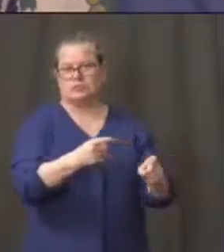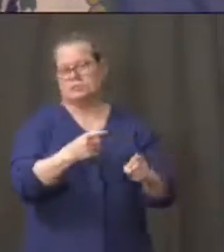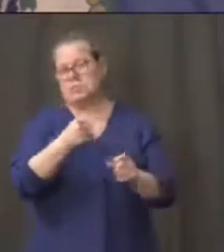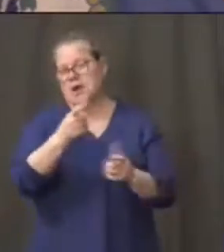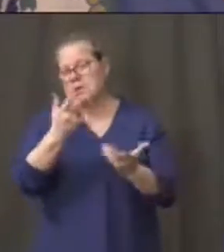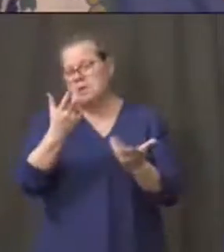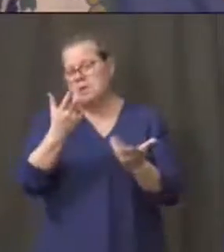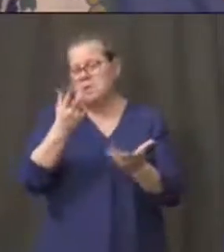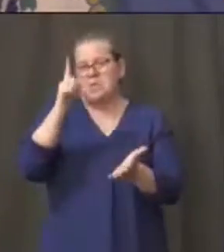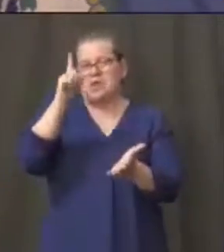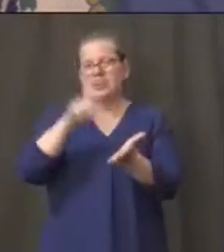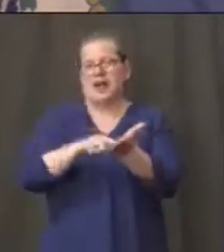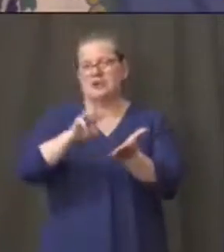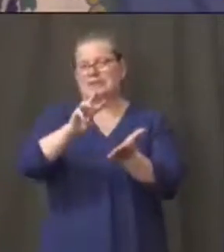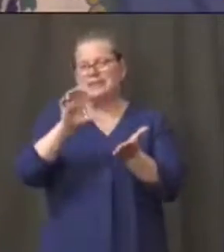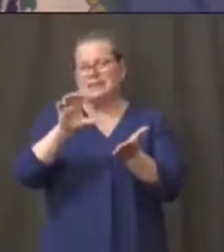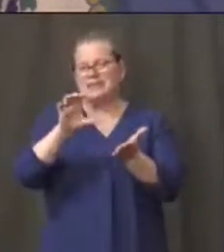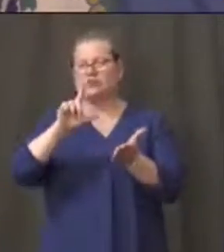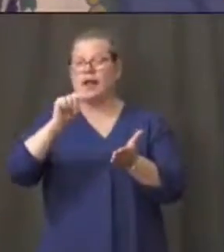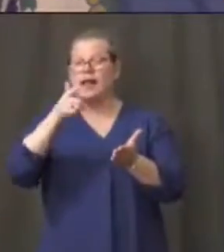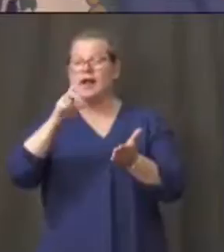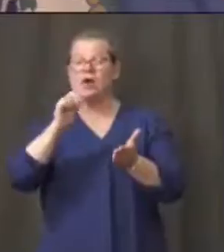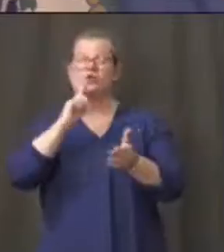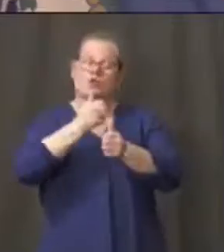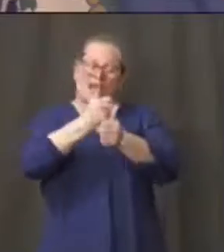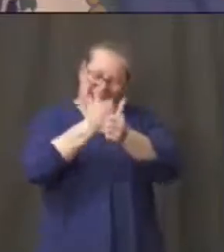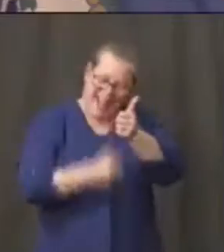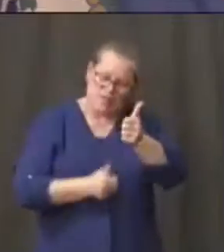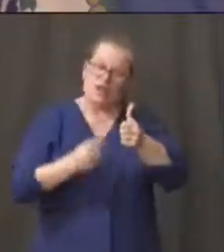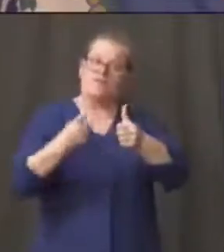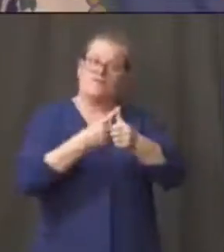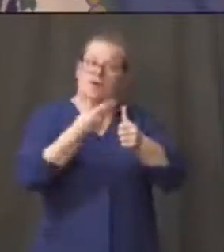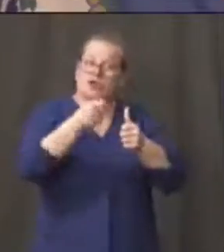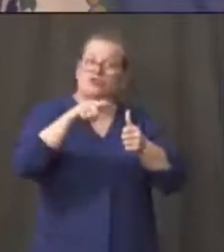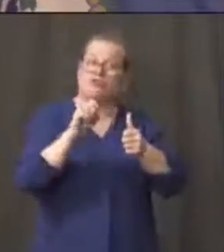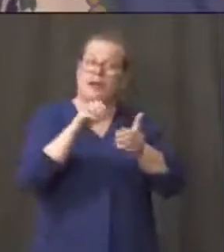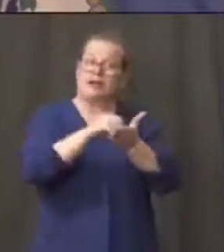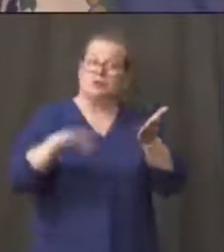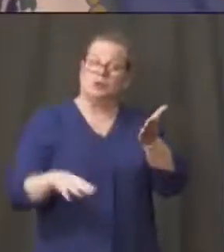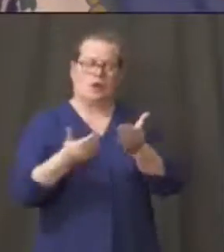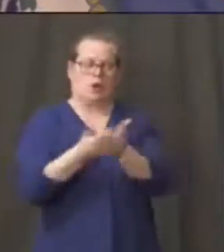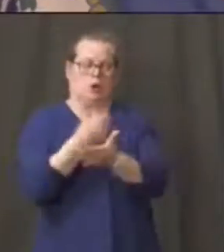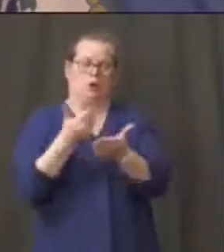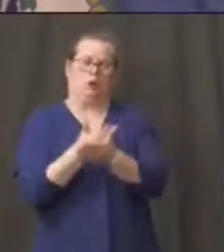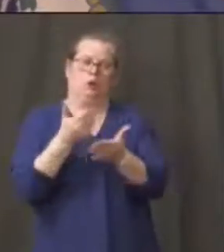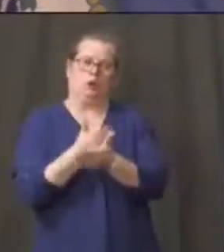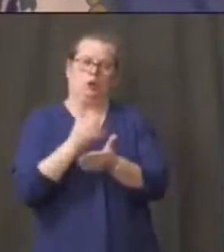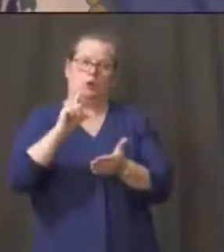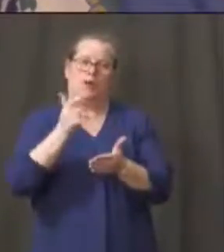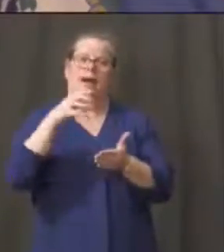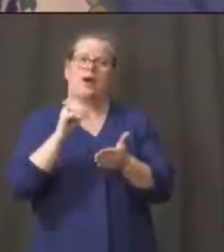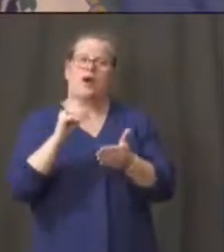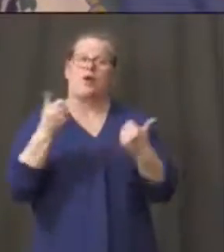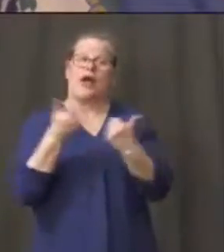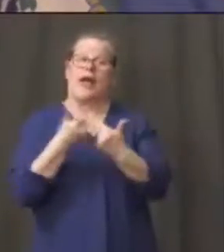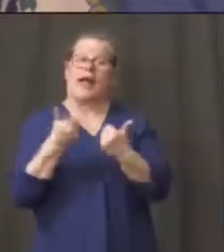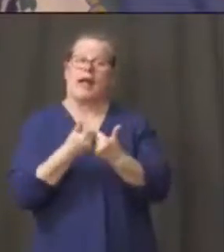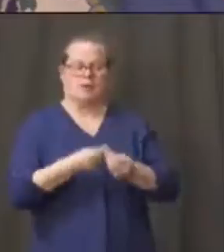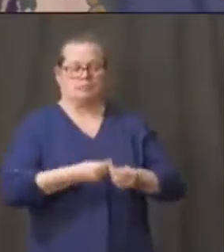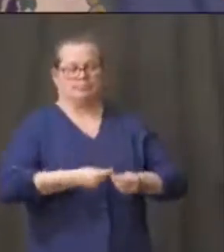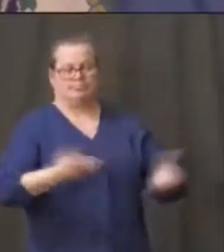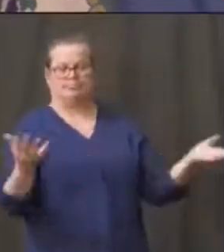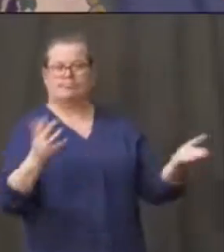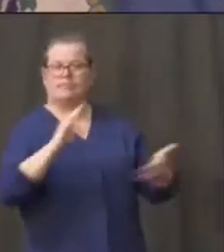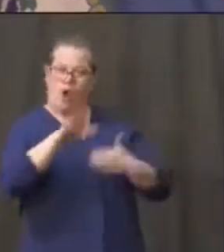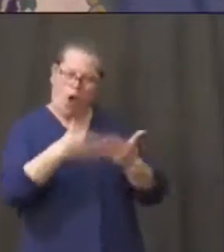single first grader in um bridgeport a new environmental lego game which i think is a learning process